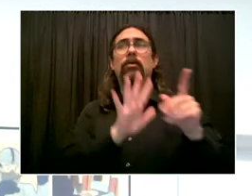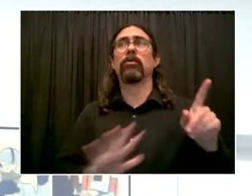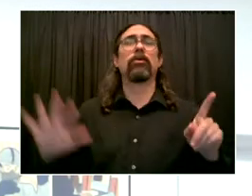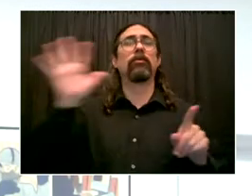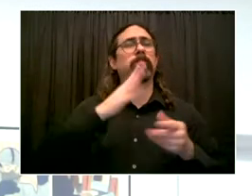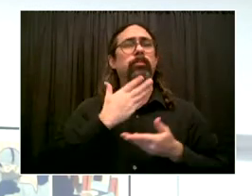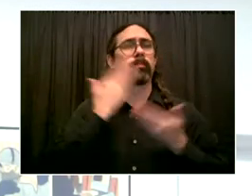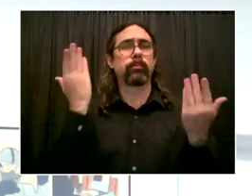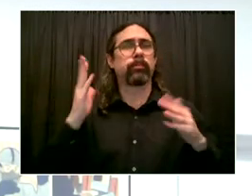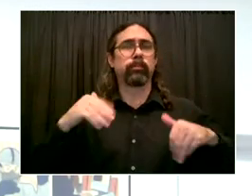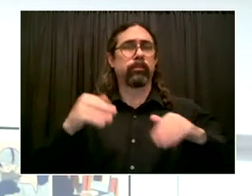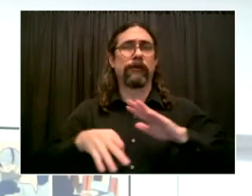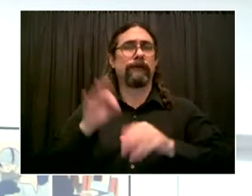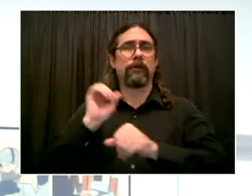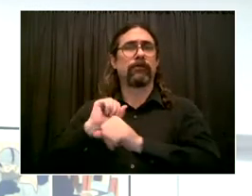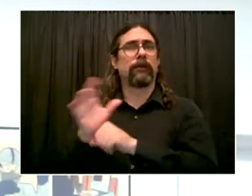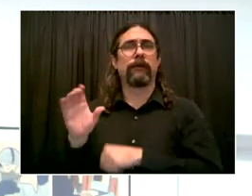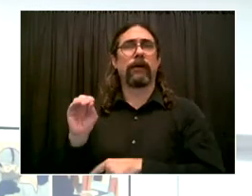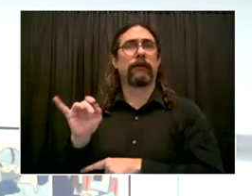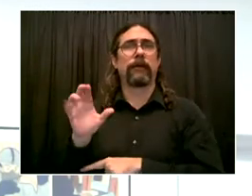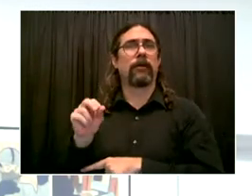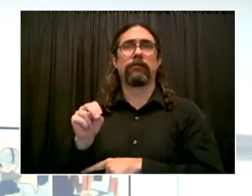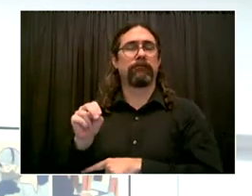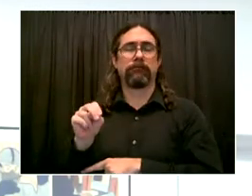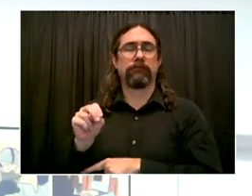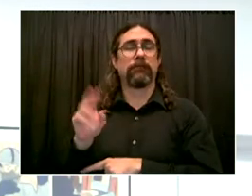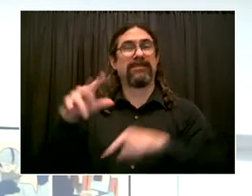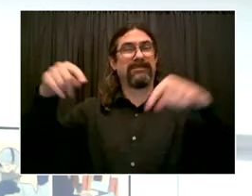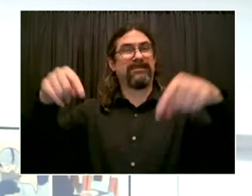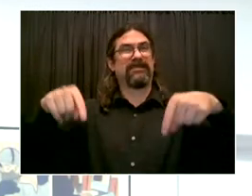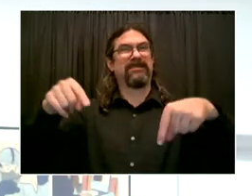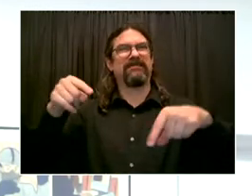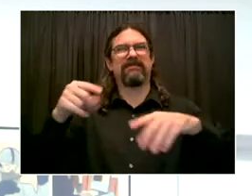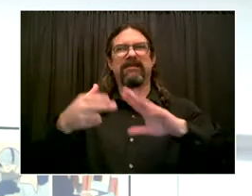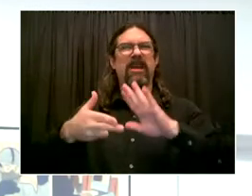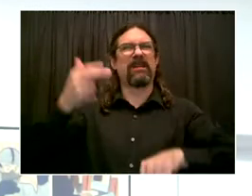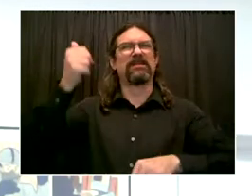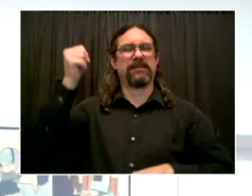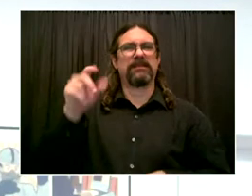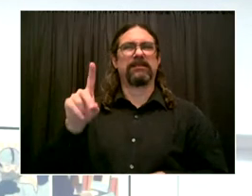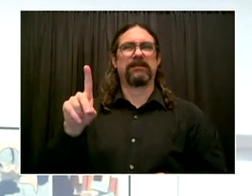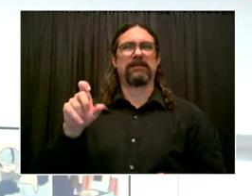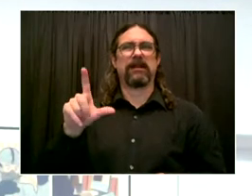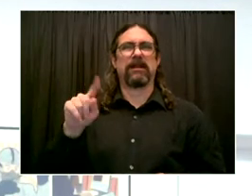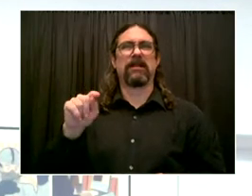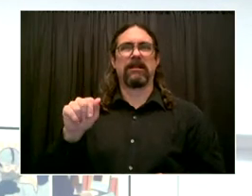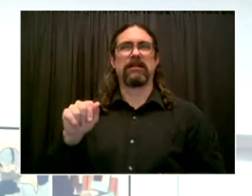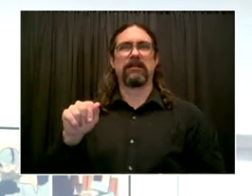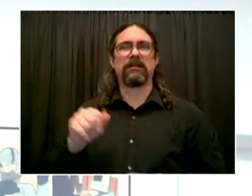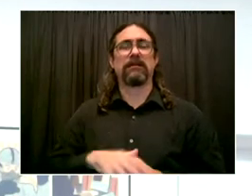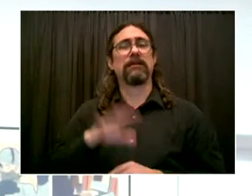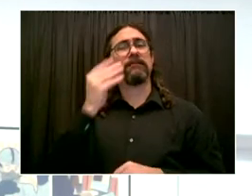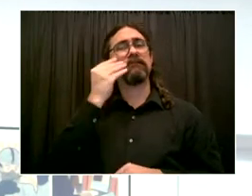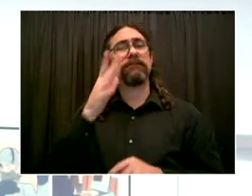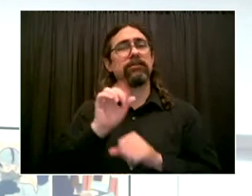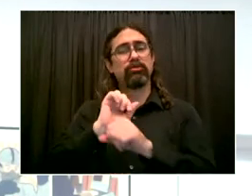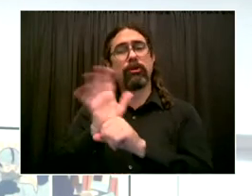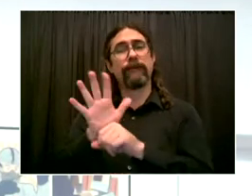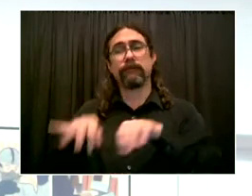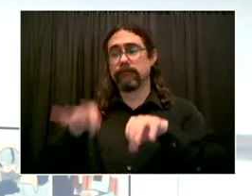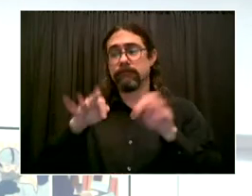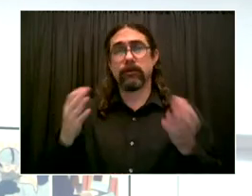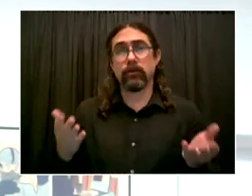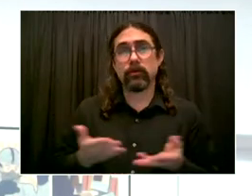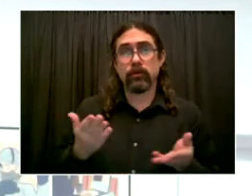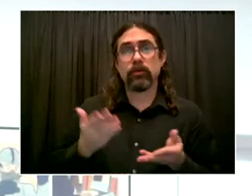sequenced being the Delta variant. New York City has one of the strongest variant surveillance systems in the country, sequencing